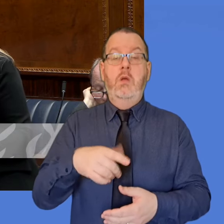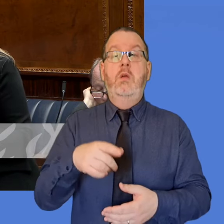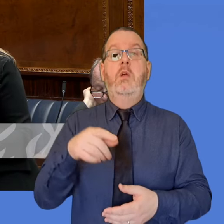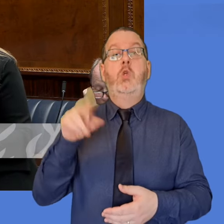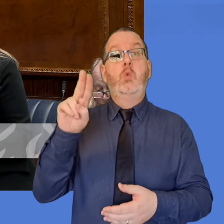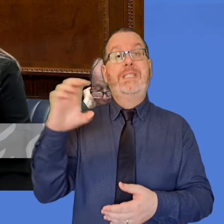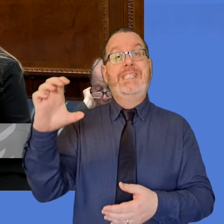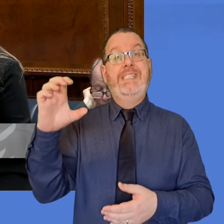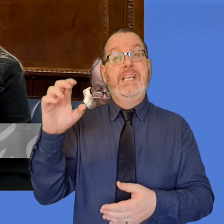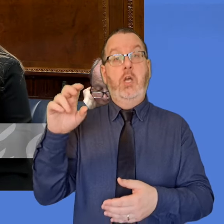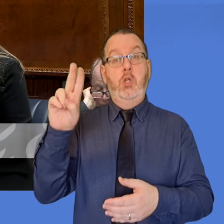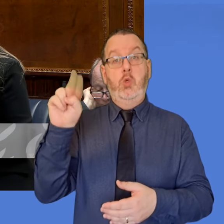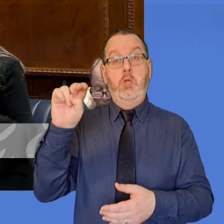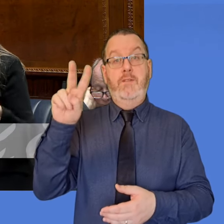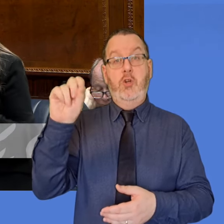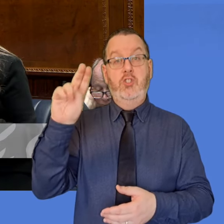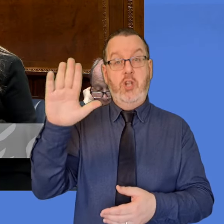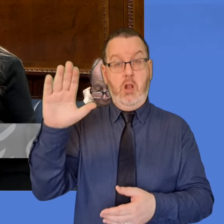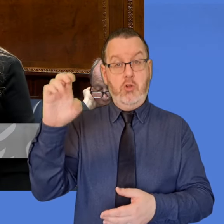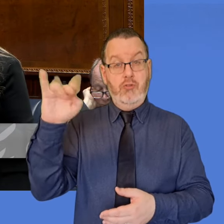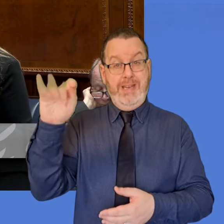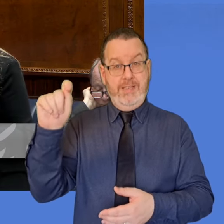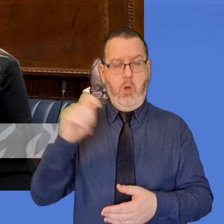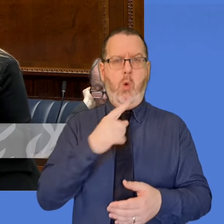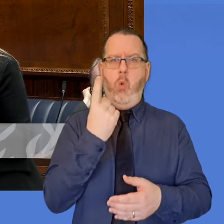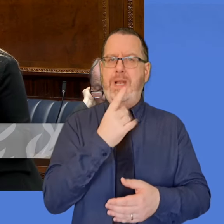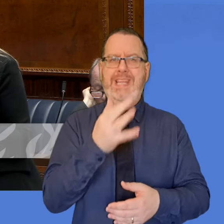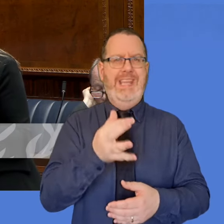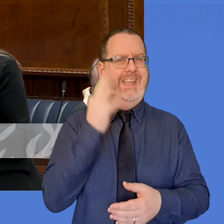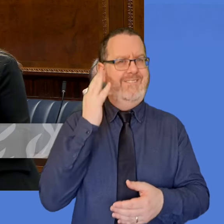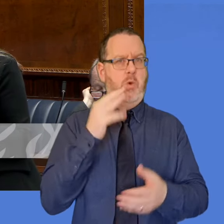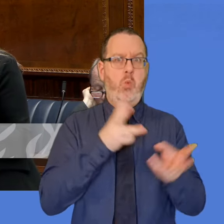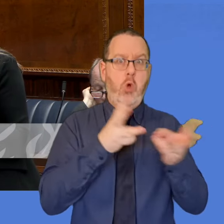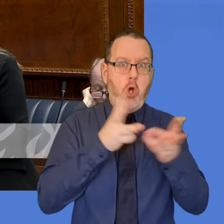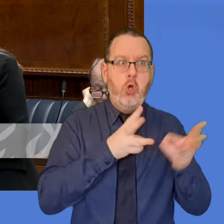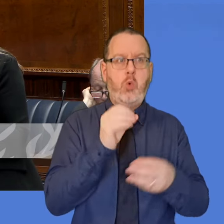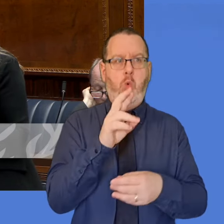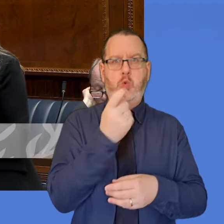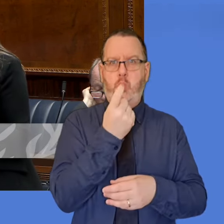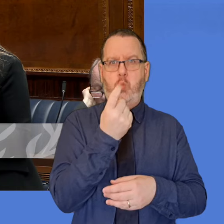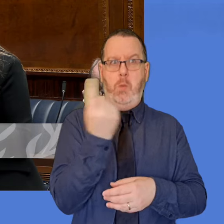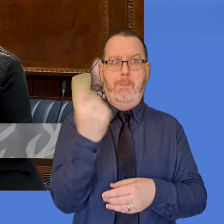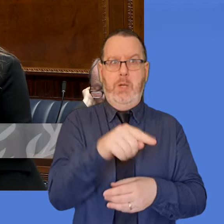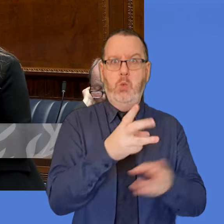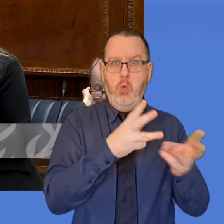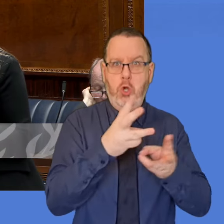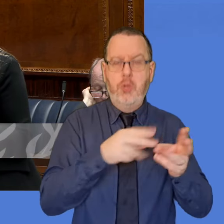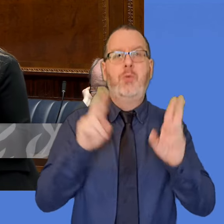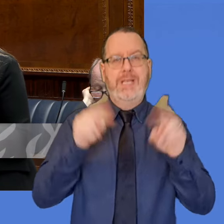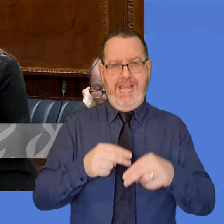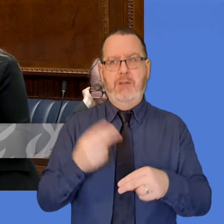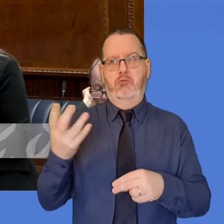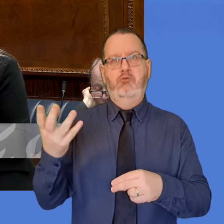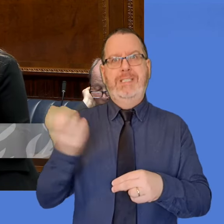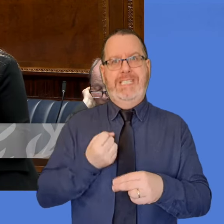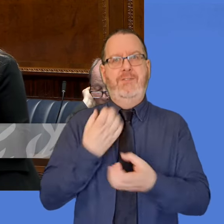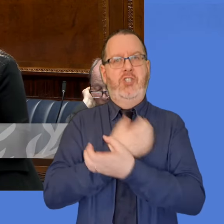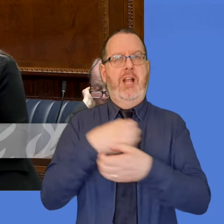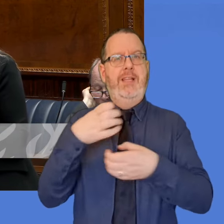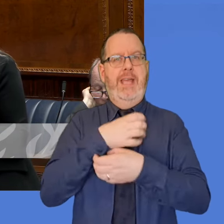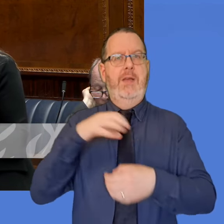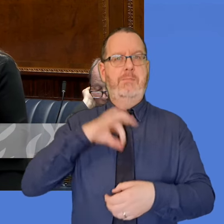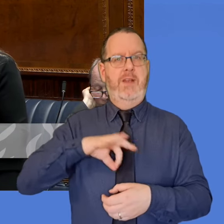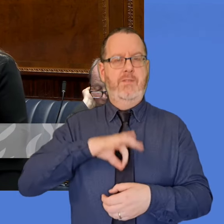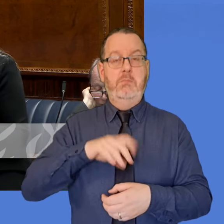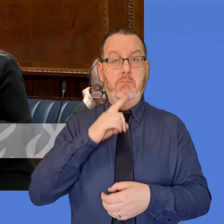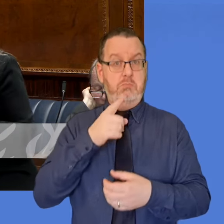universal credit is only available if you are in work or about to start work. Could I ask the Minister for his assessment as to